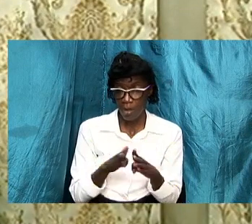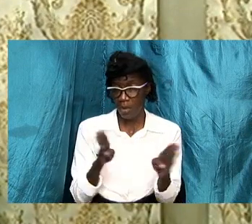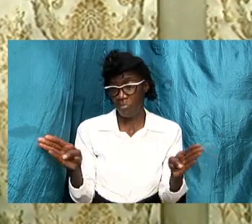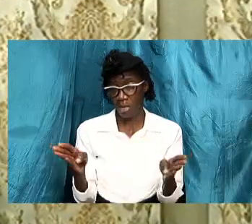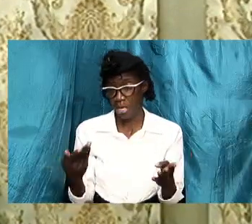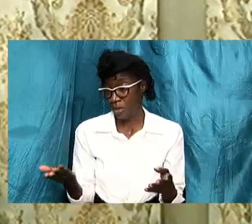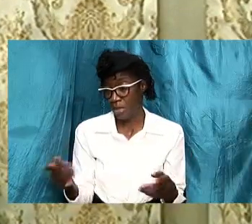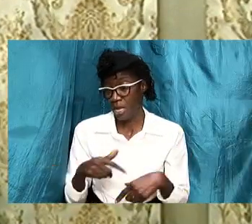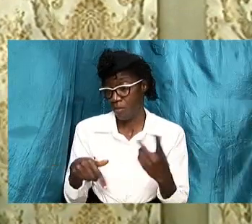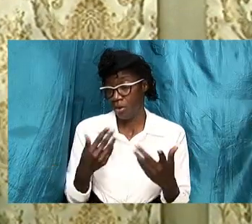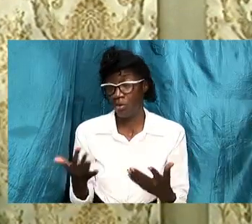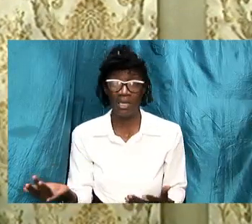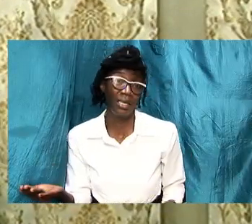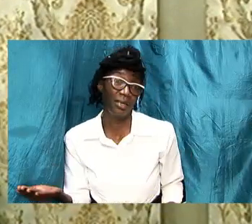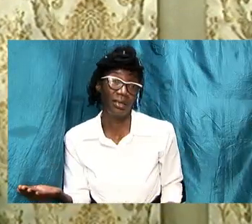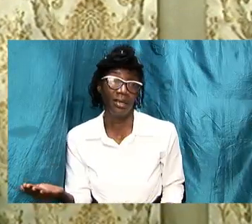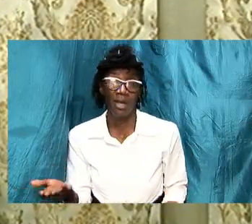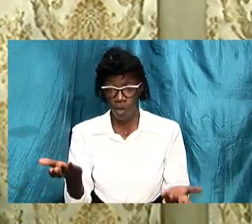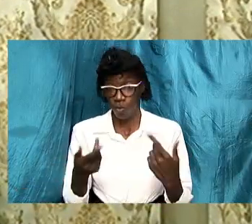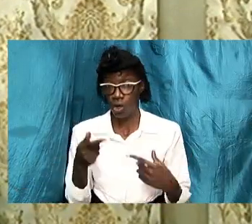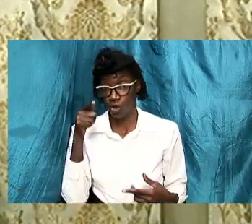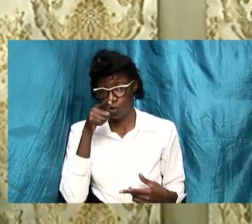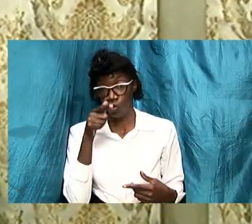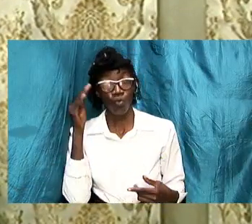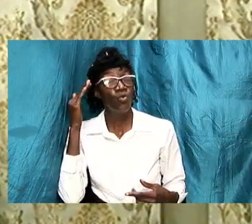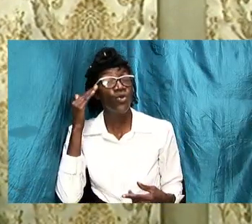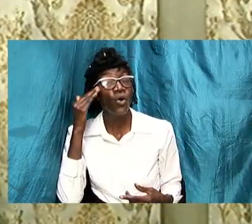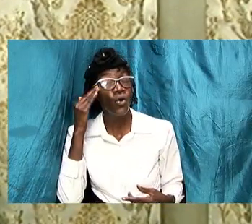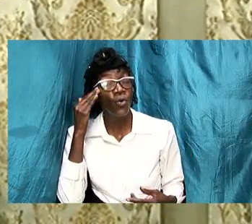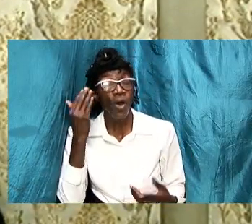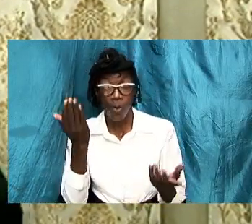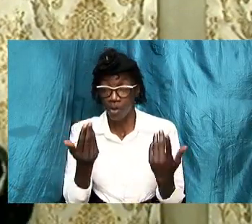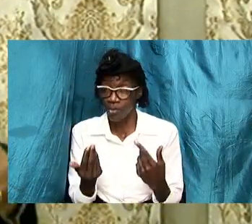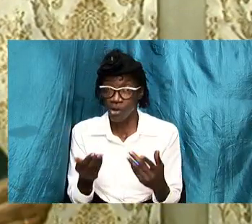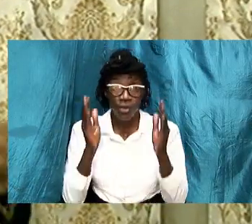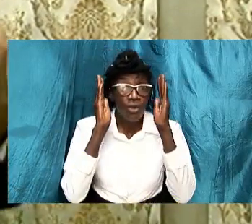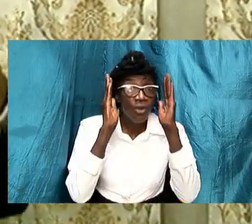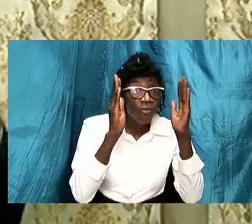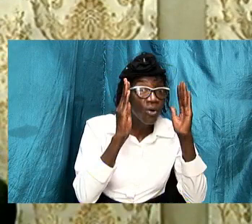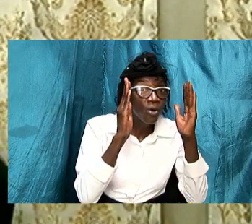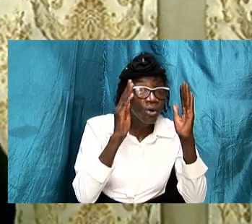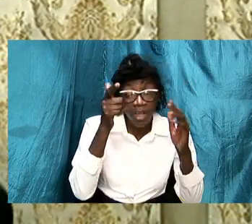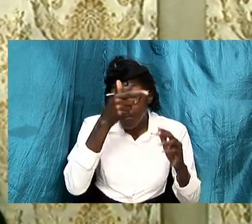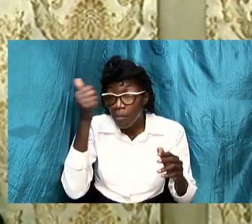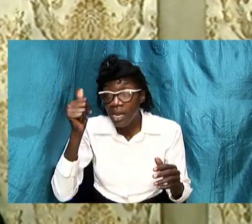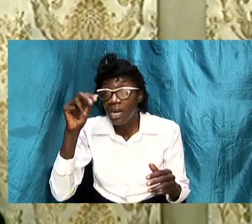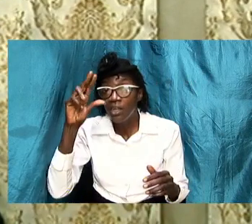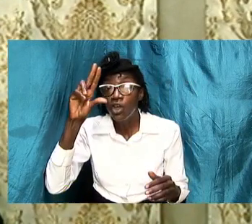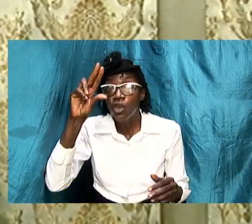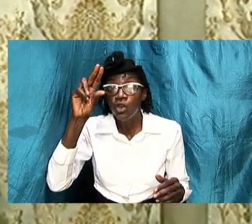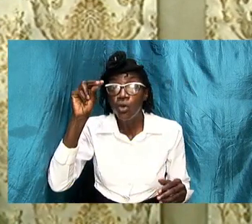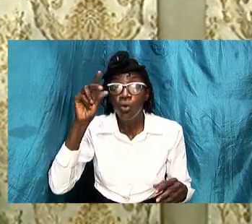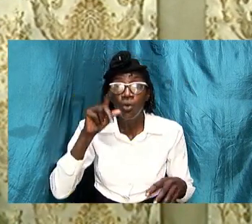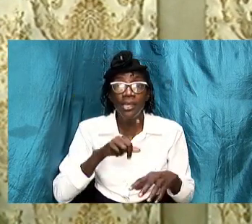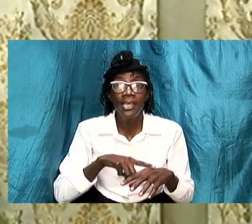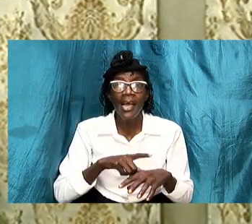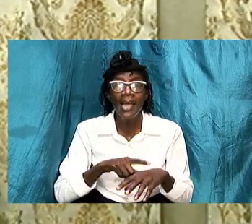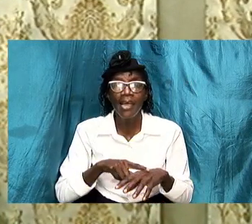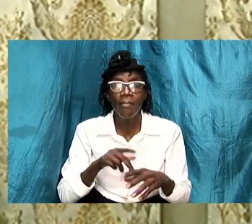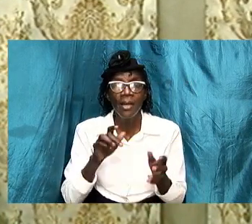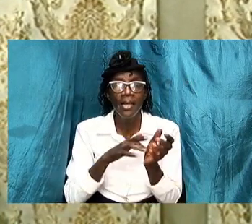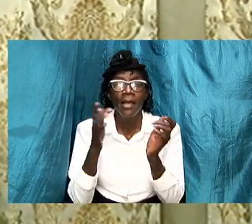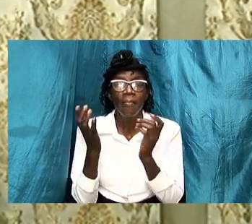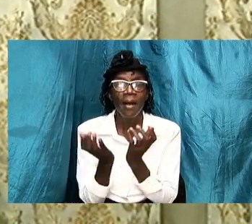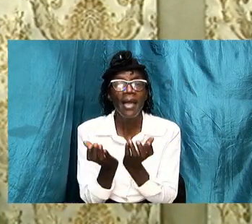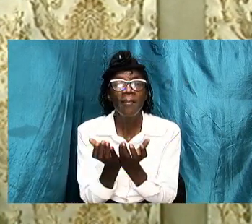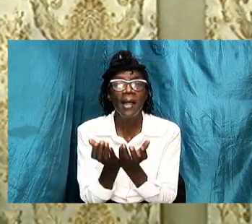and i want us to know and i want to bring to our attention because at no time is the bible